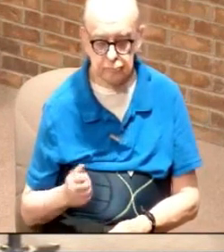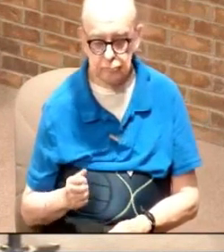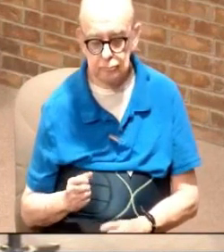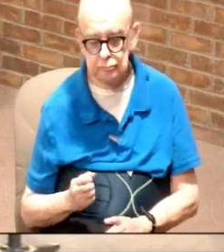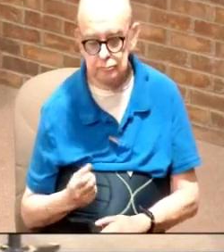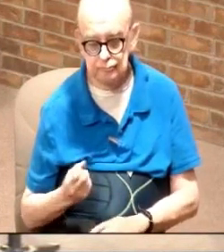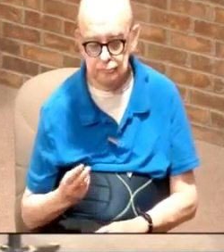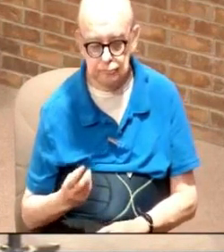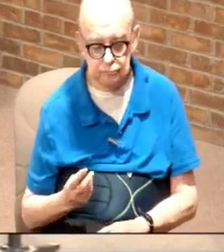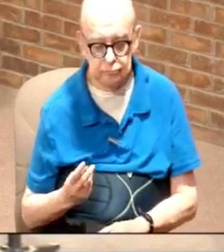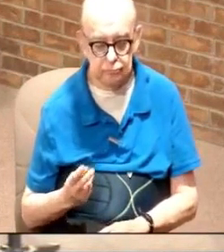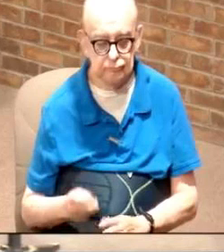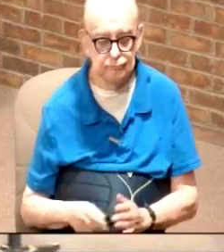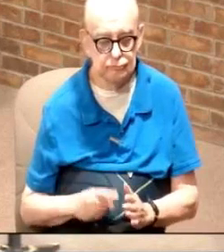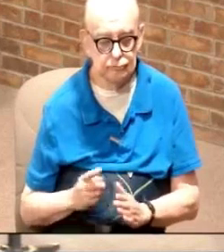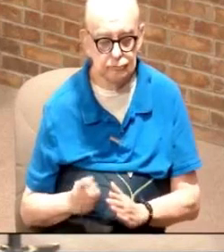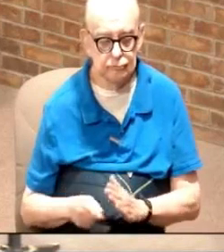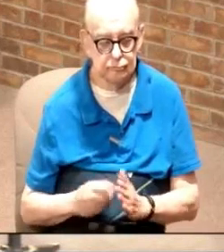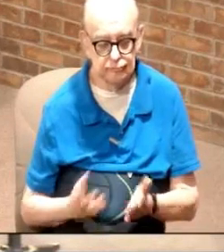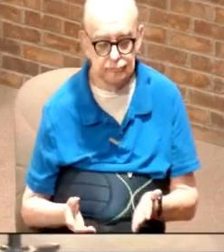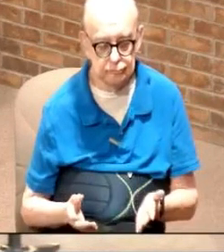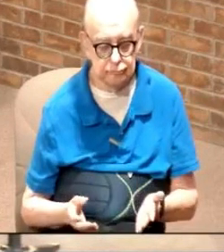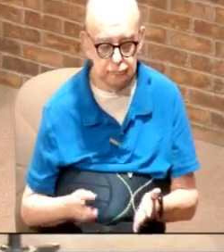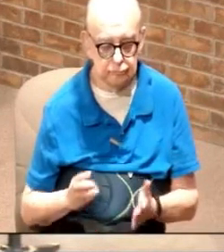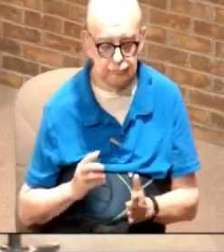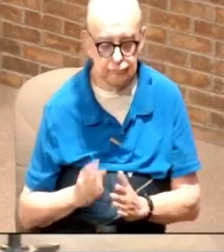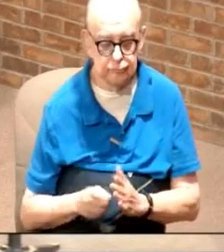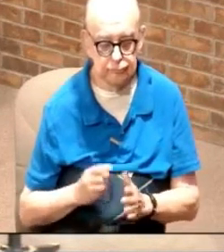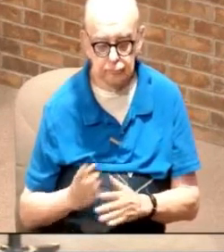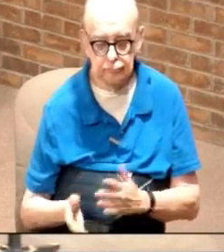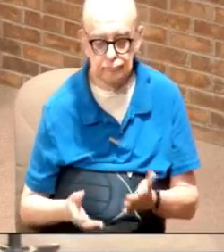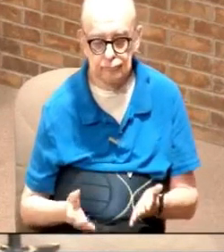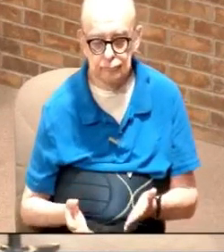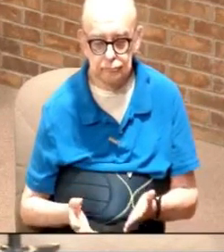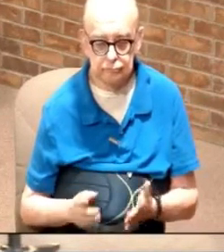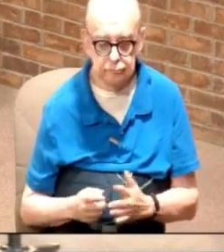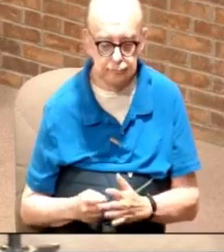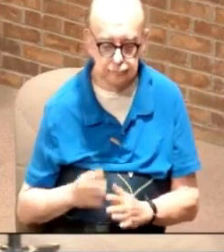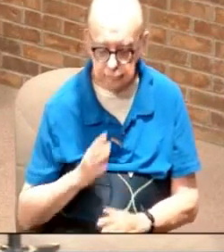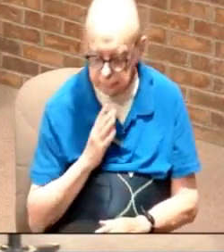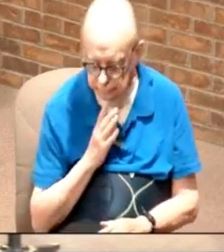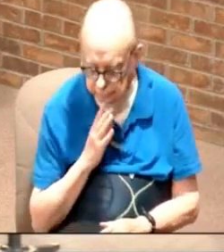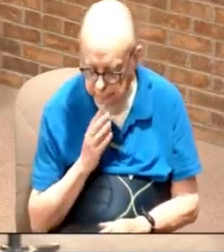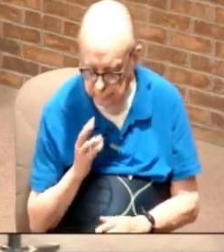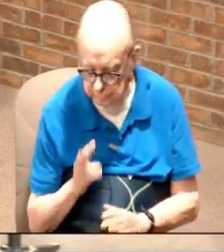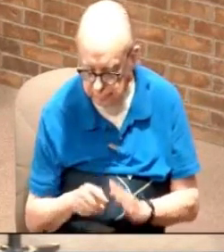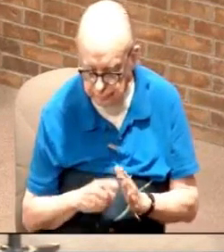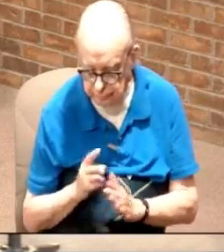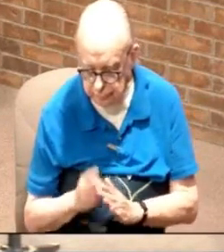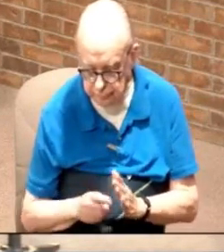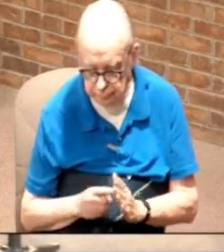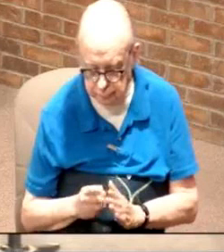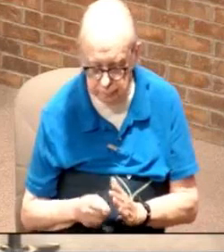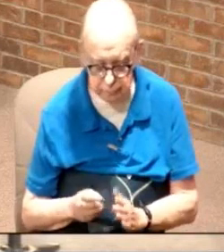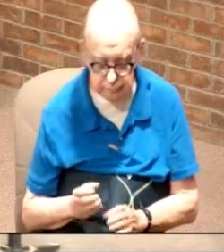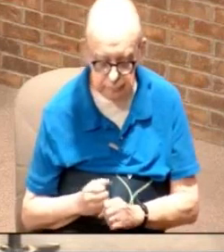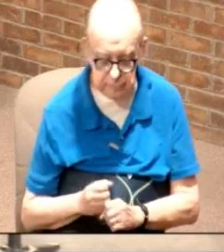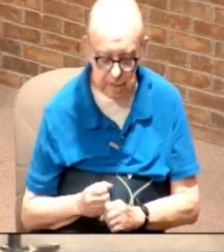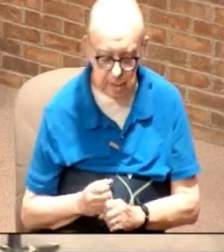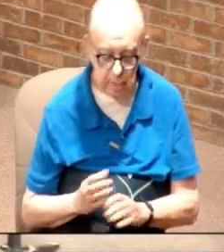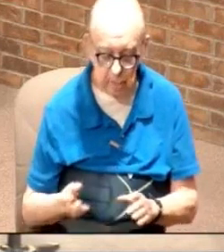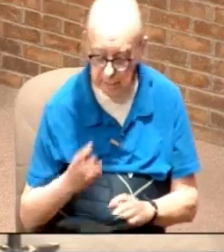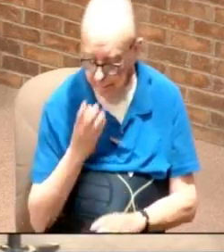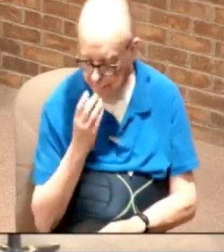hours so you get 16 hours that are in there and so when you start talking about 16 hours and you're not getting much